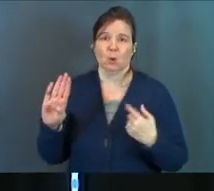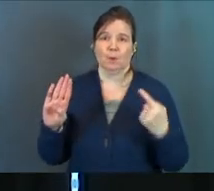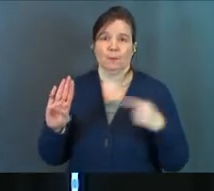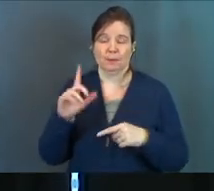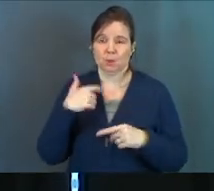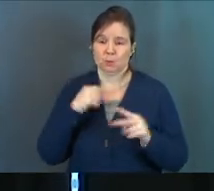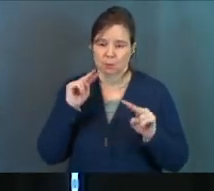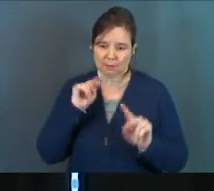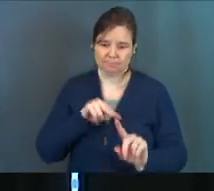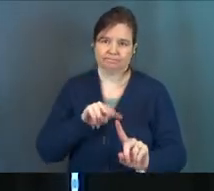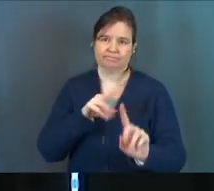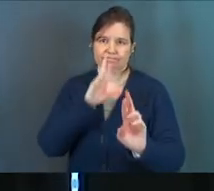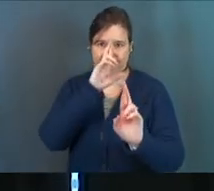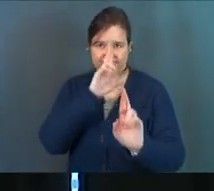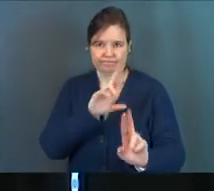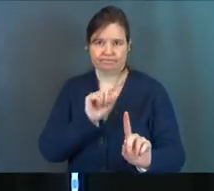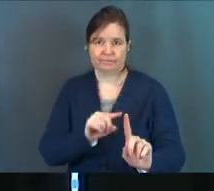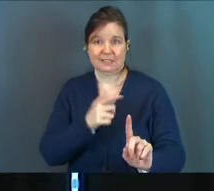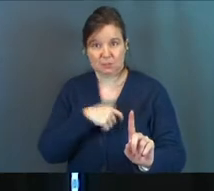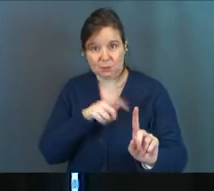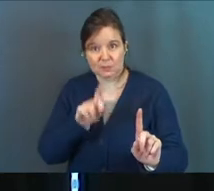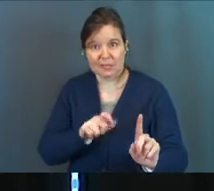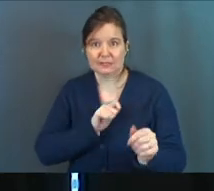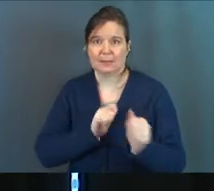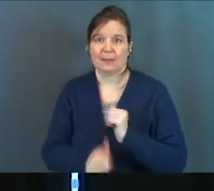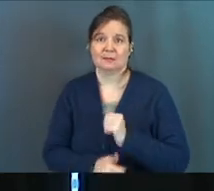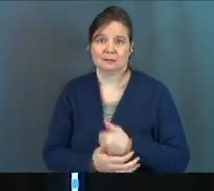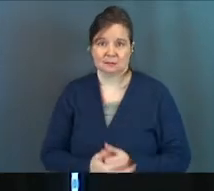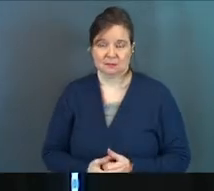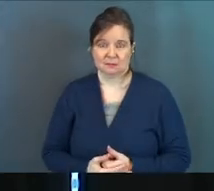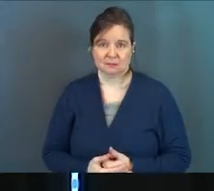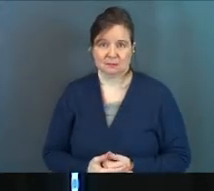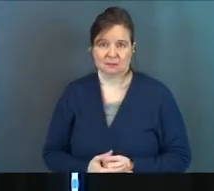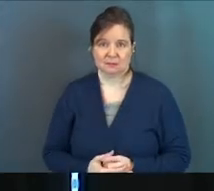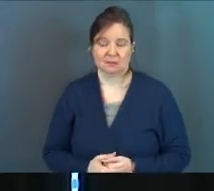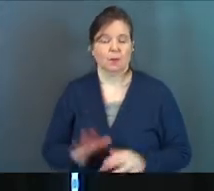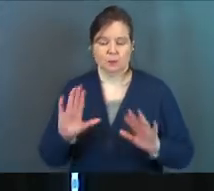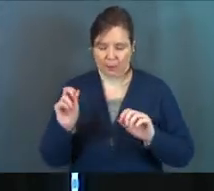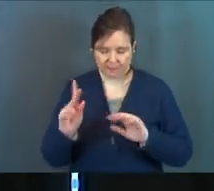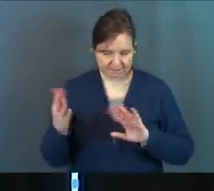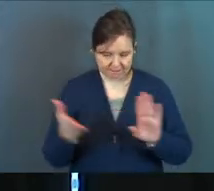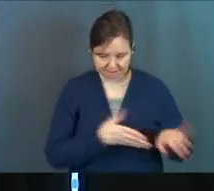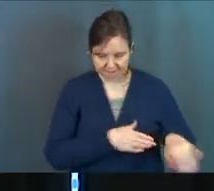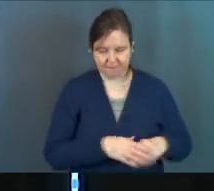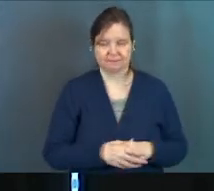Because we look up to him. Because he was tested and he passed the test. Okay.